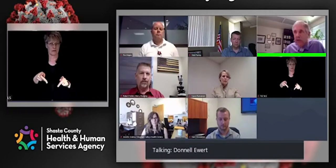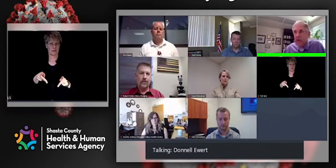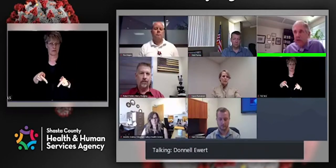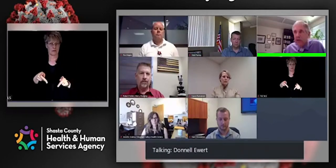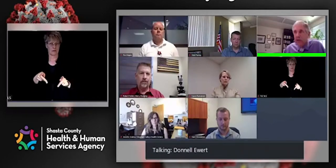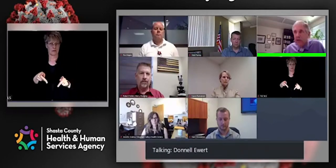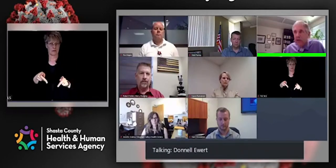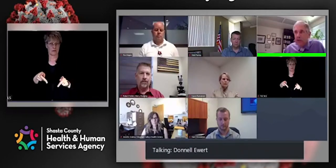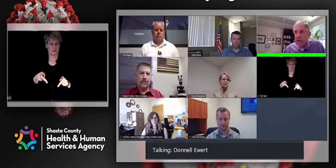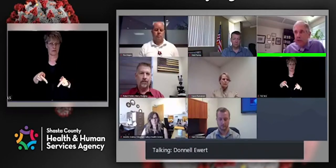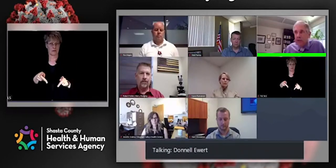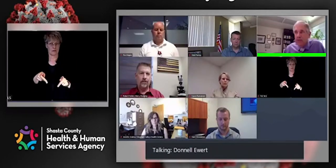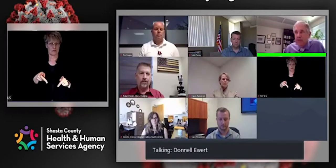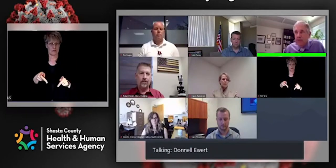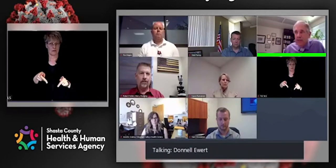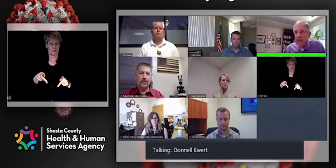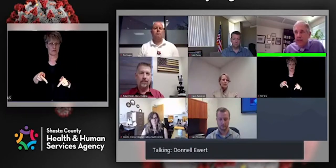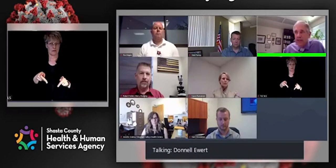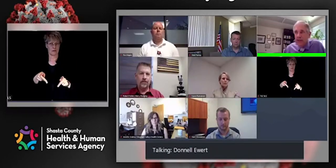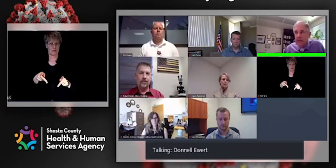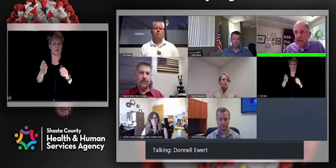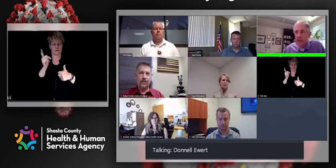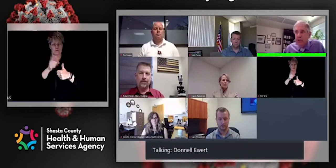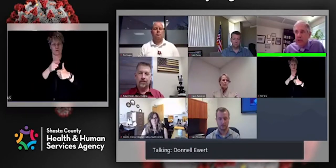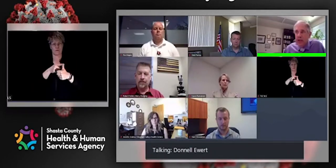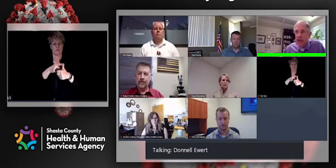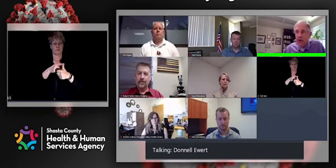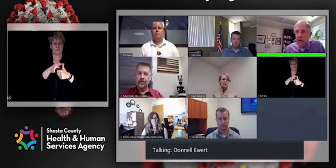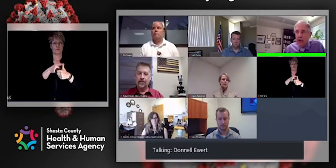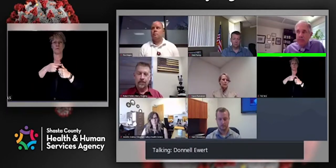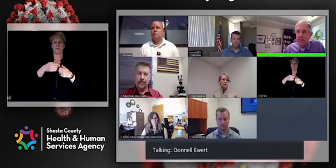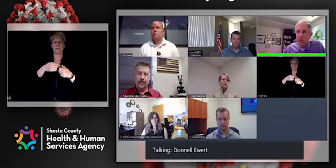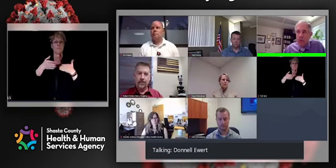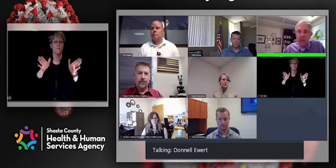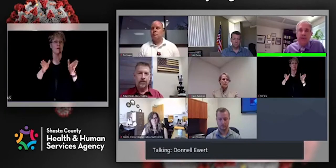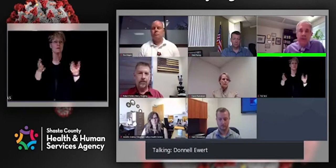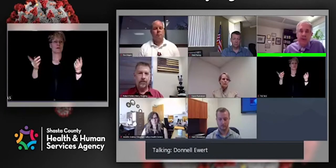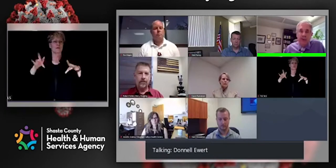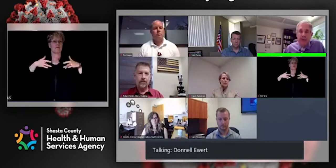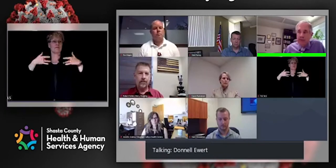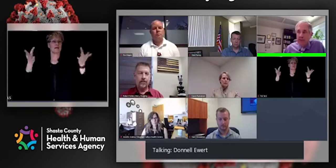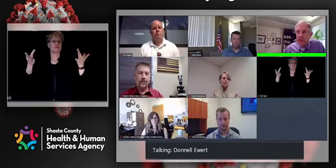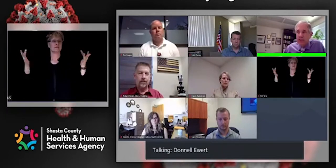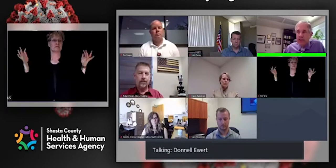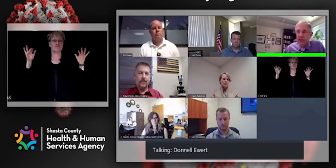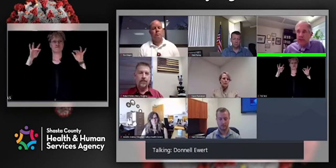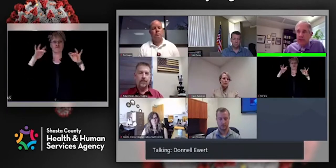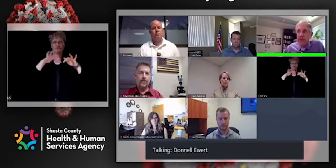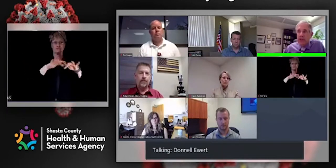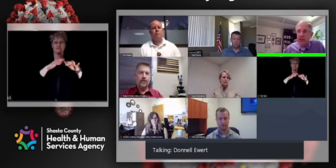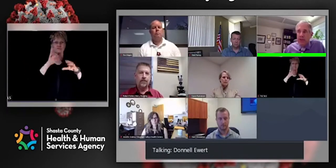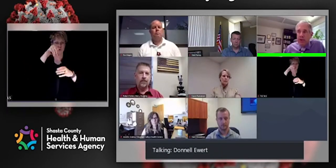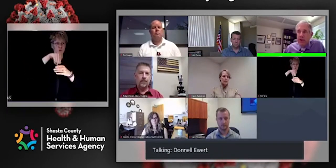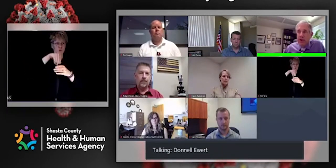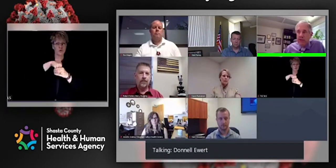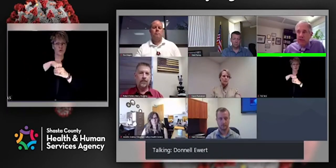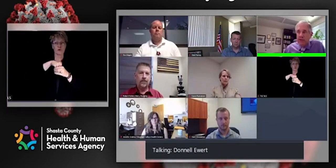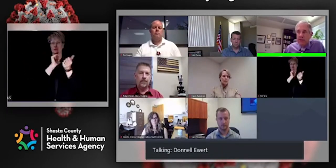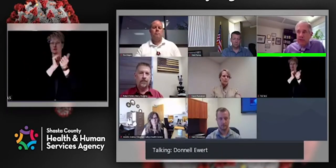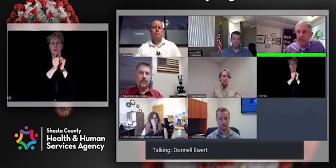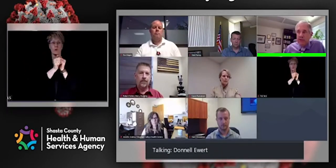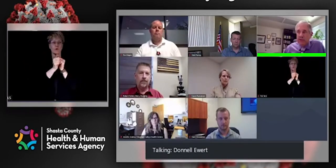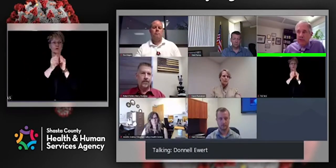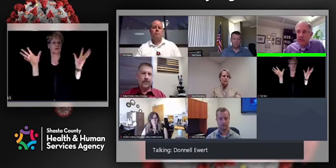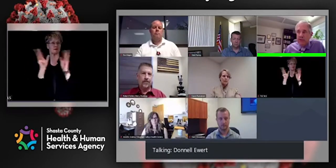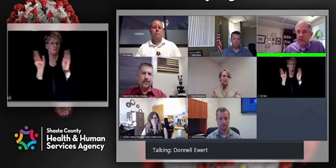by the governor. And those are public events and gatherings, including live audience sports, convention centers, theme parks